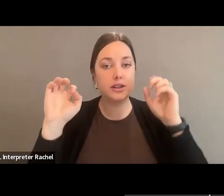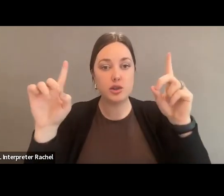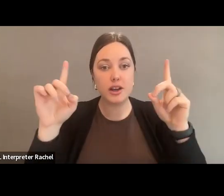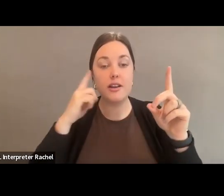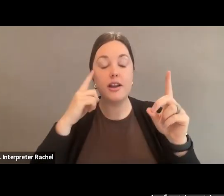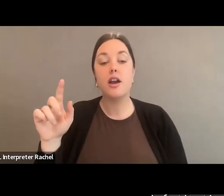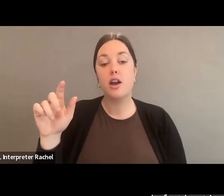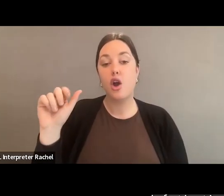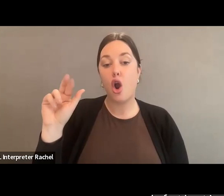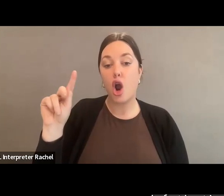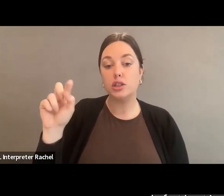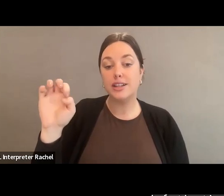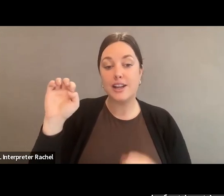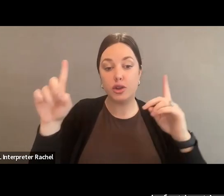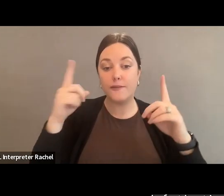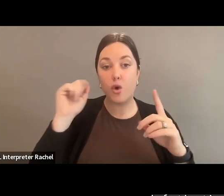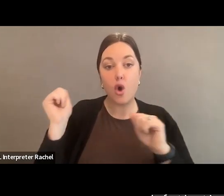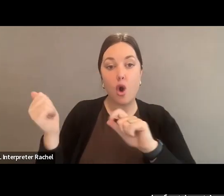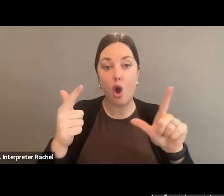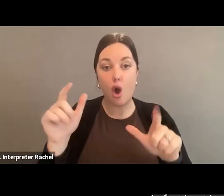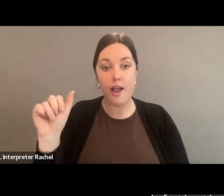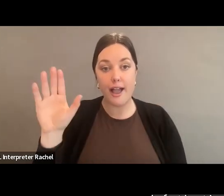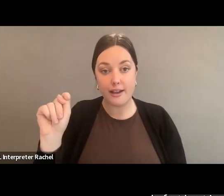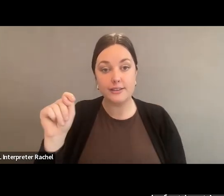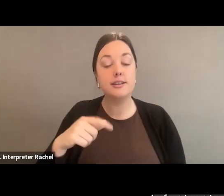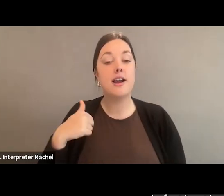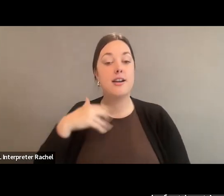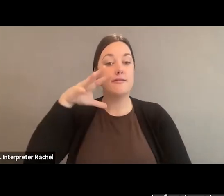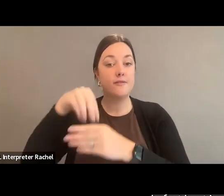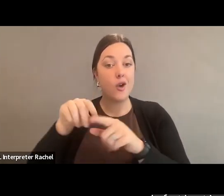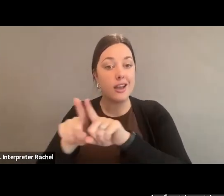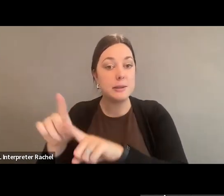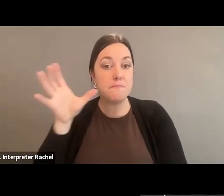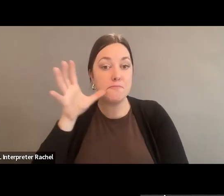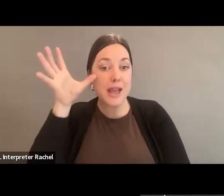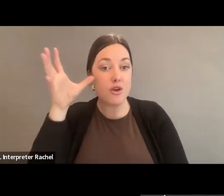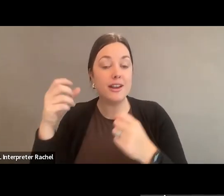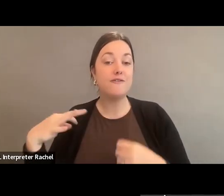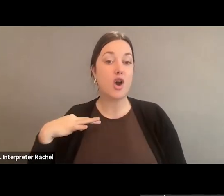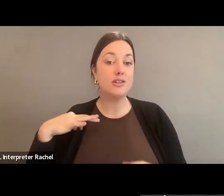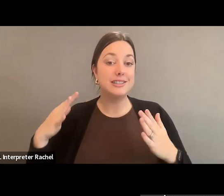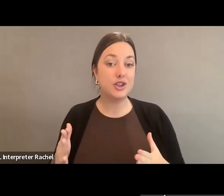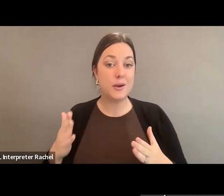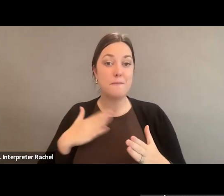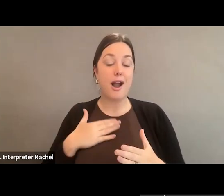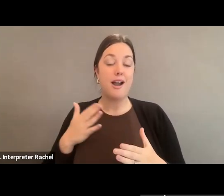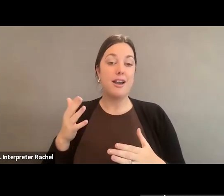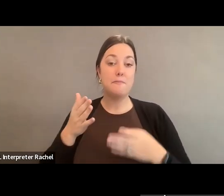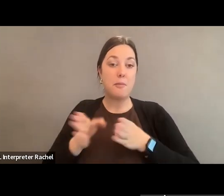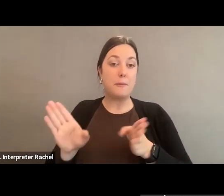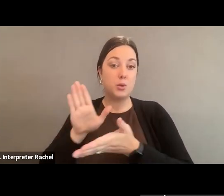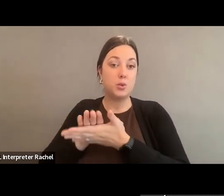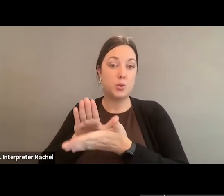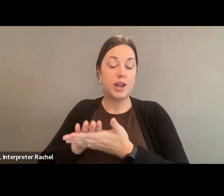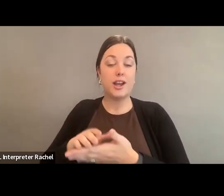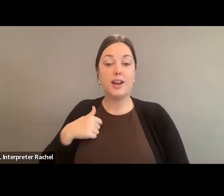all act. In fact, I got involved in policy as a parent volunteer in my own public school district here in